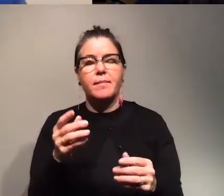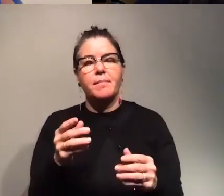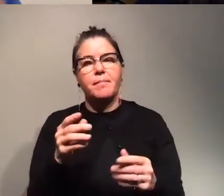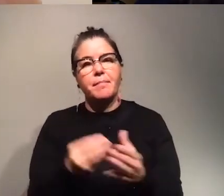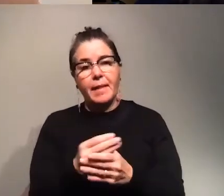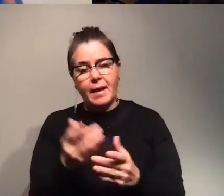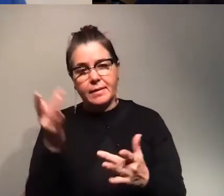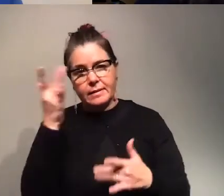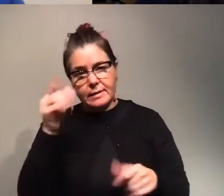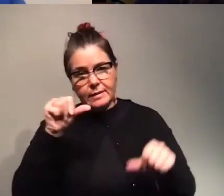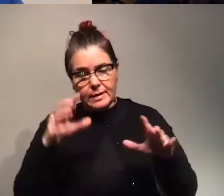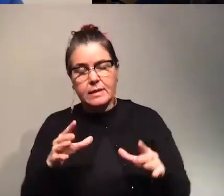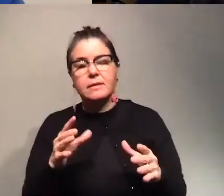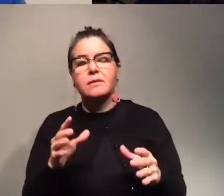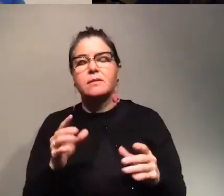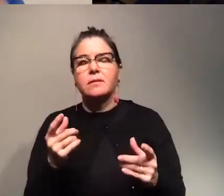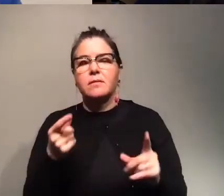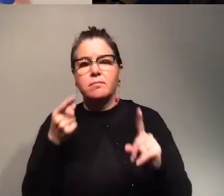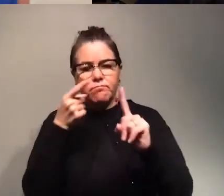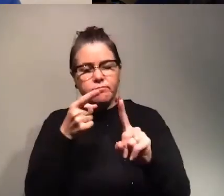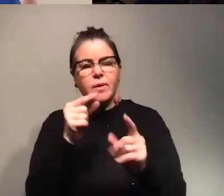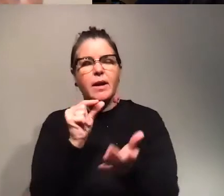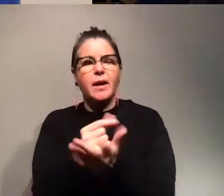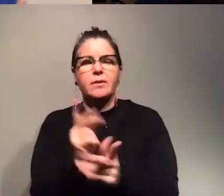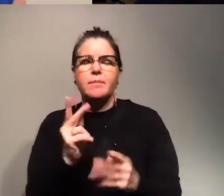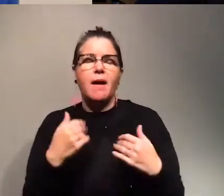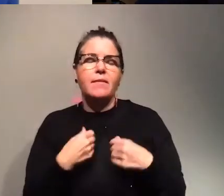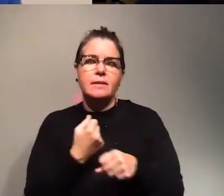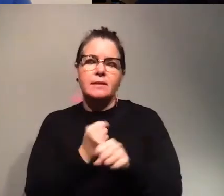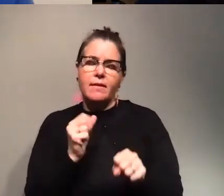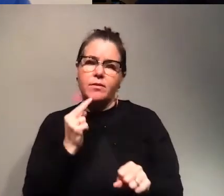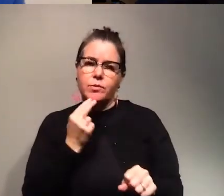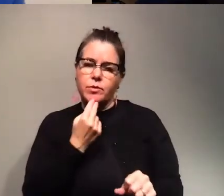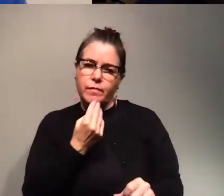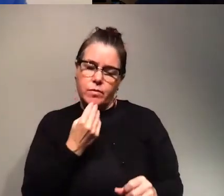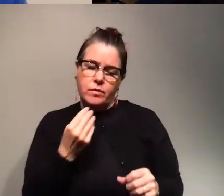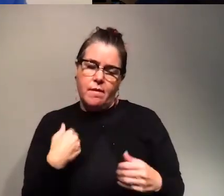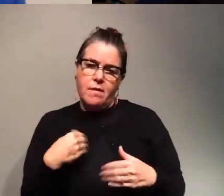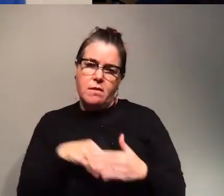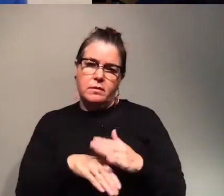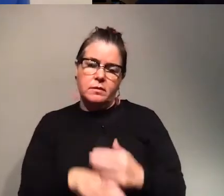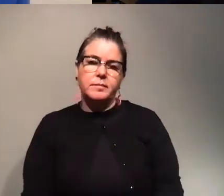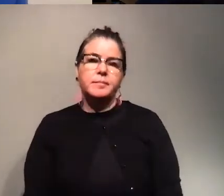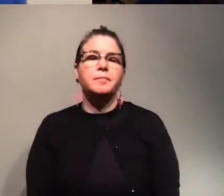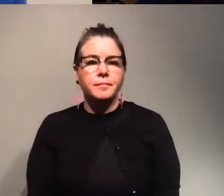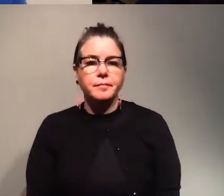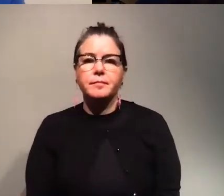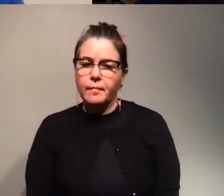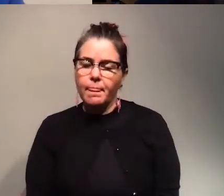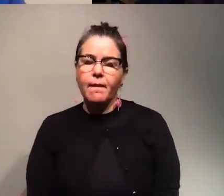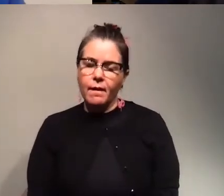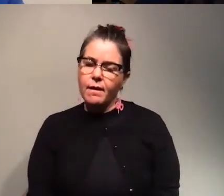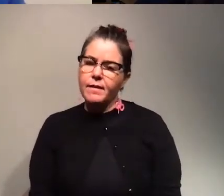is to guarantee that people can have access to safe and nutritious food that's great that's a such a noble